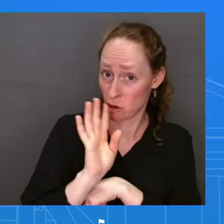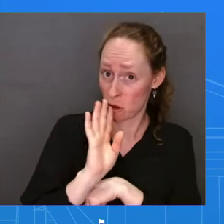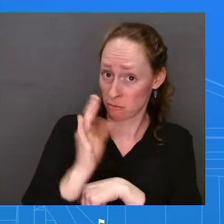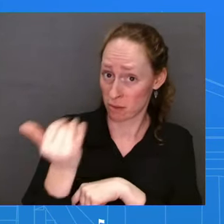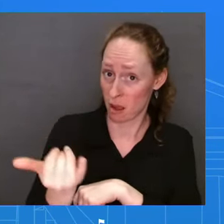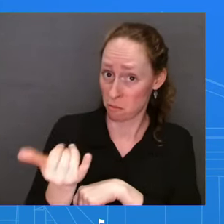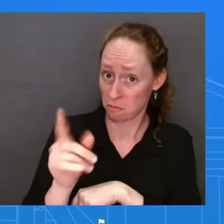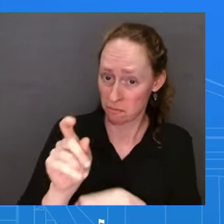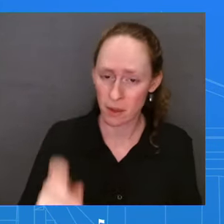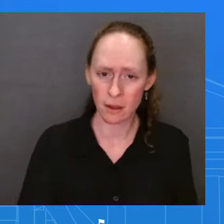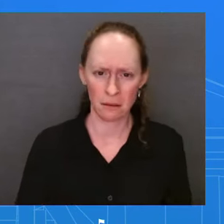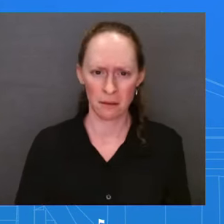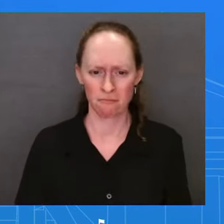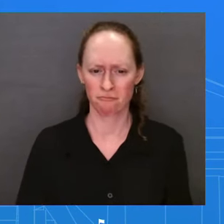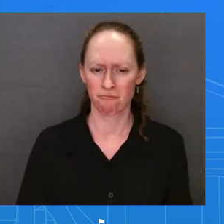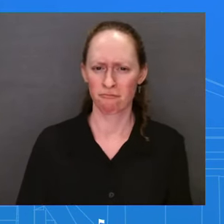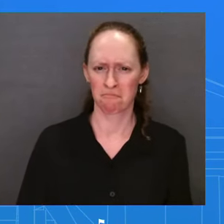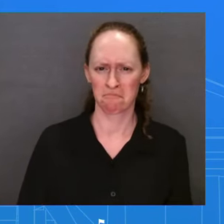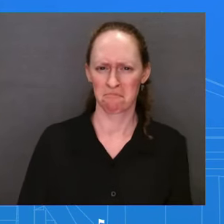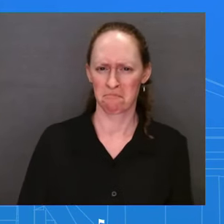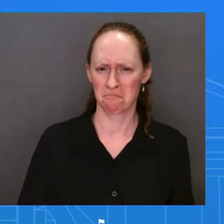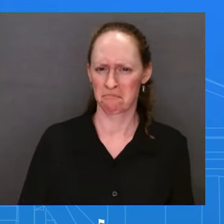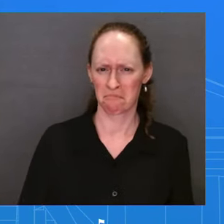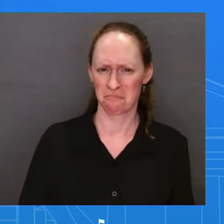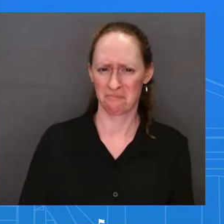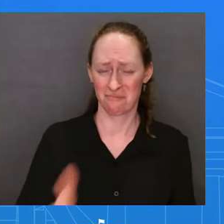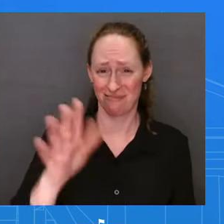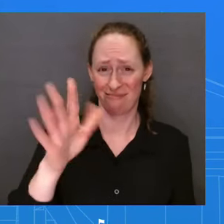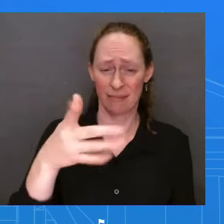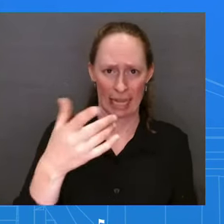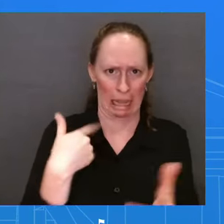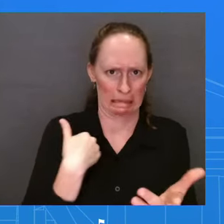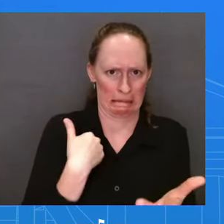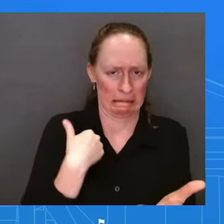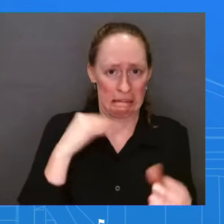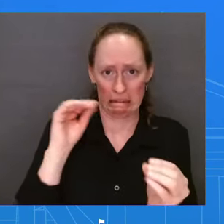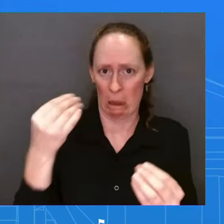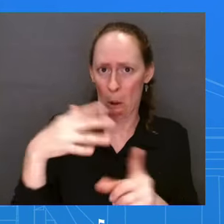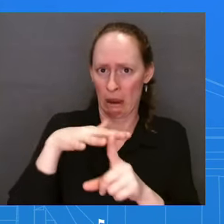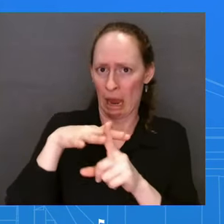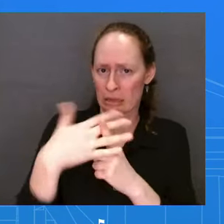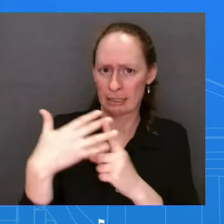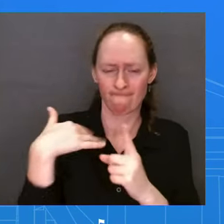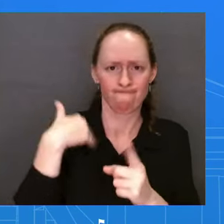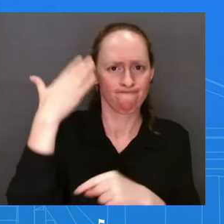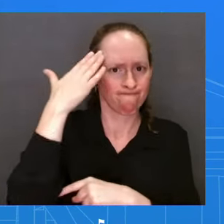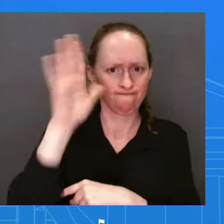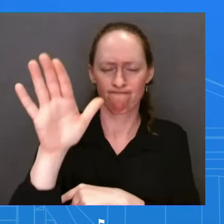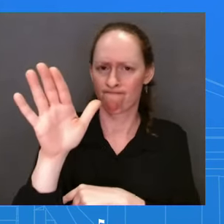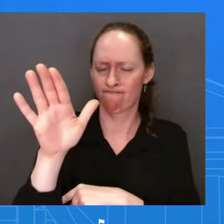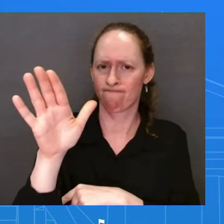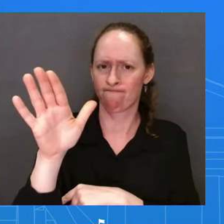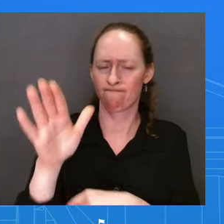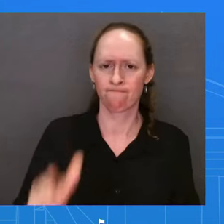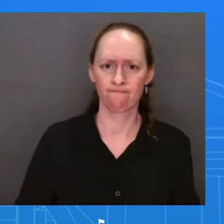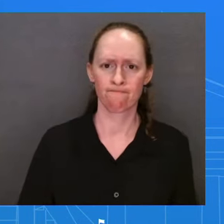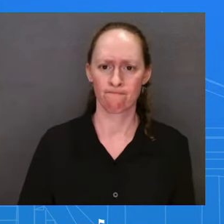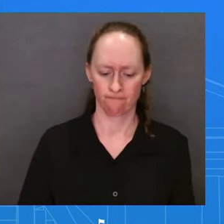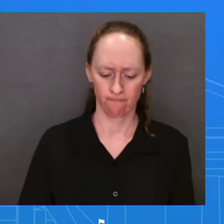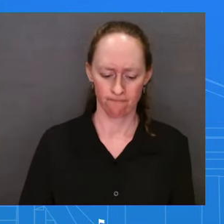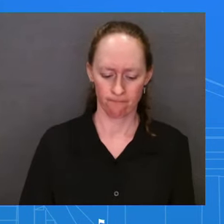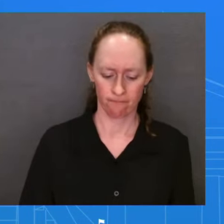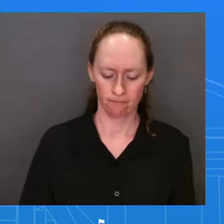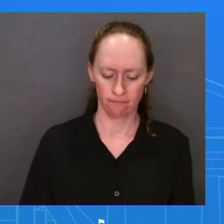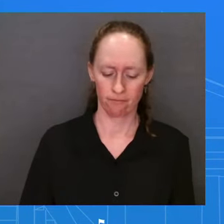I don't know what you're referring to and I don't have any comment on it. the follow-ups on last week, does the White House believe Attorney General Garland